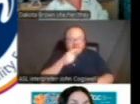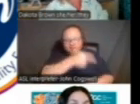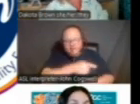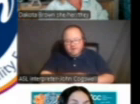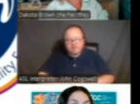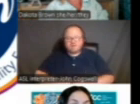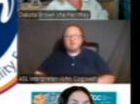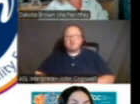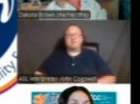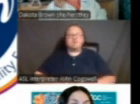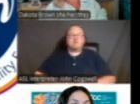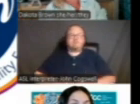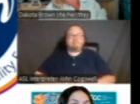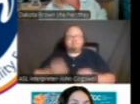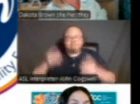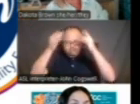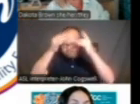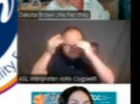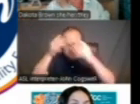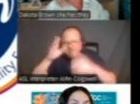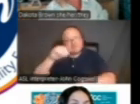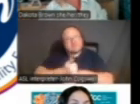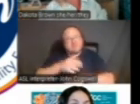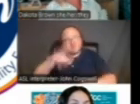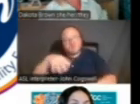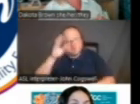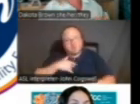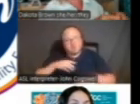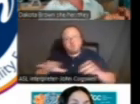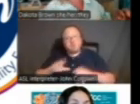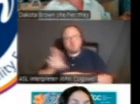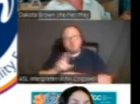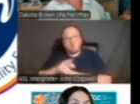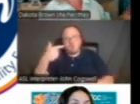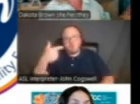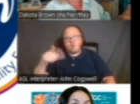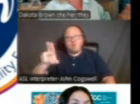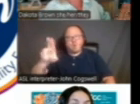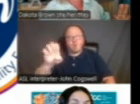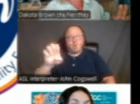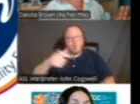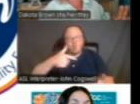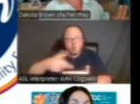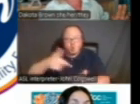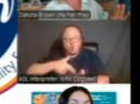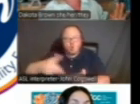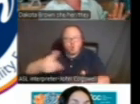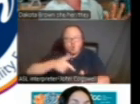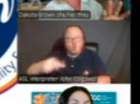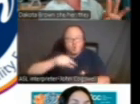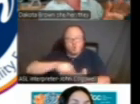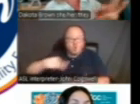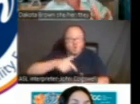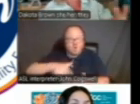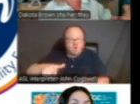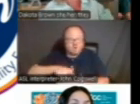they just put their brains together and said, you know what, what if we used a glue gun to create a, you